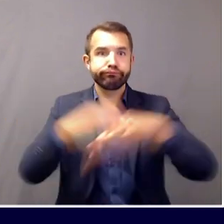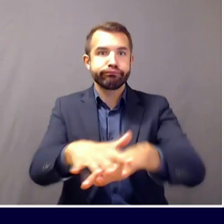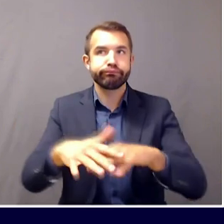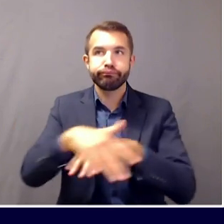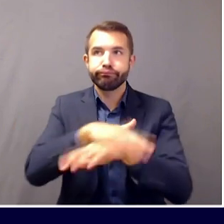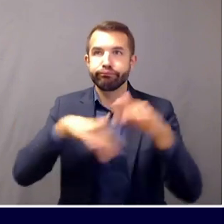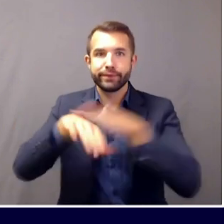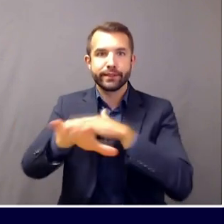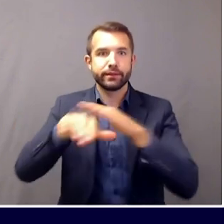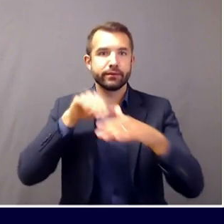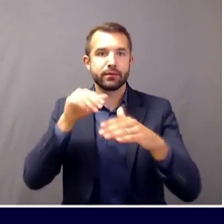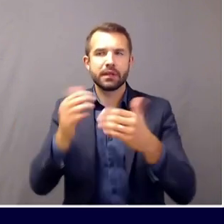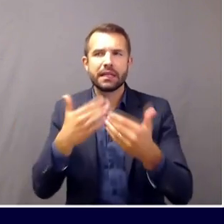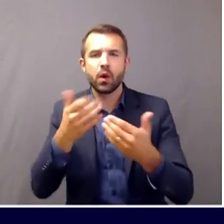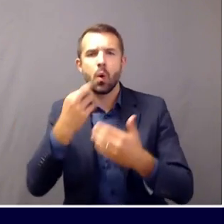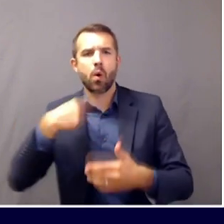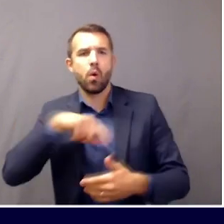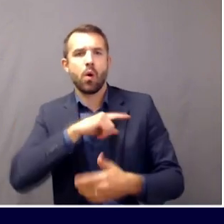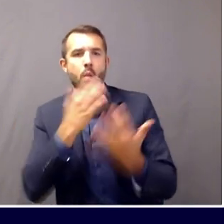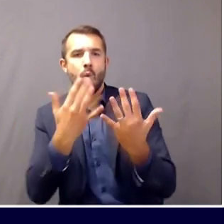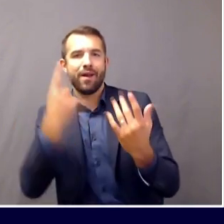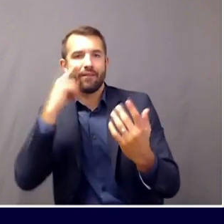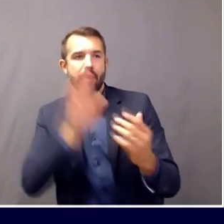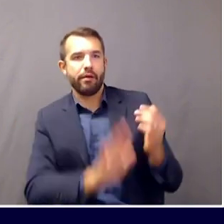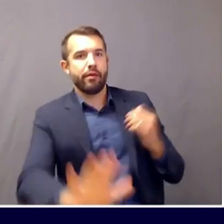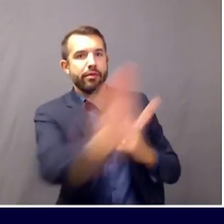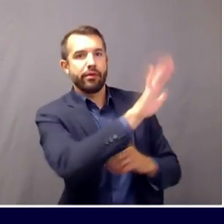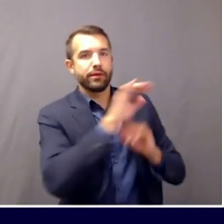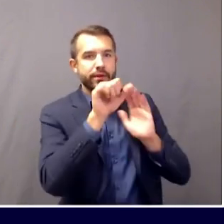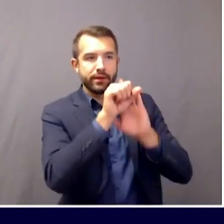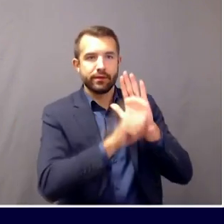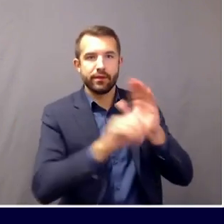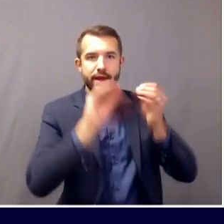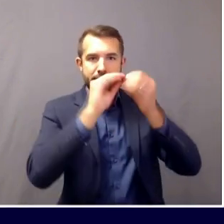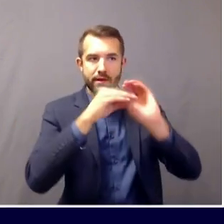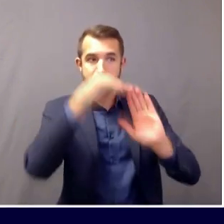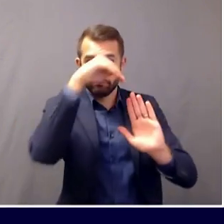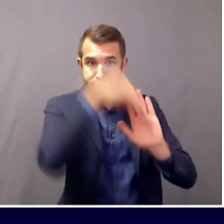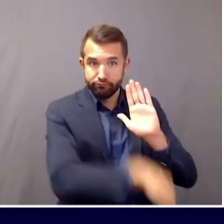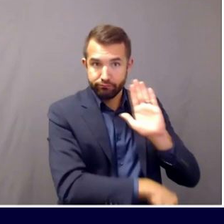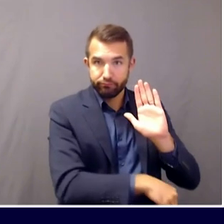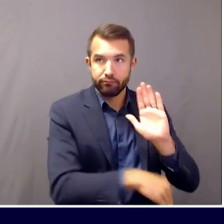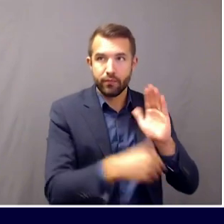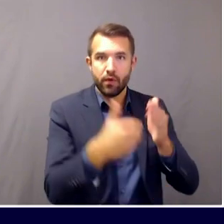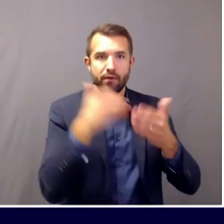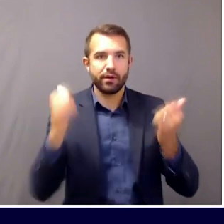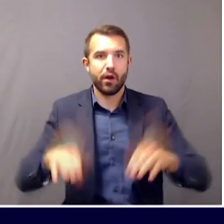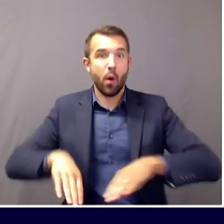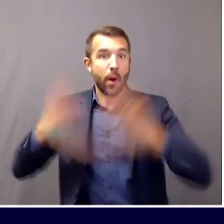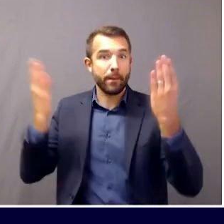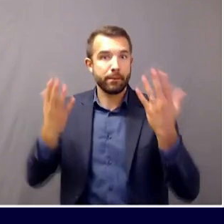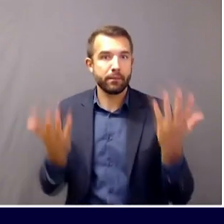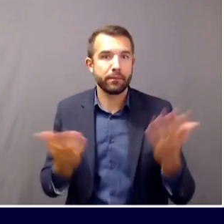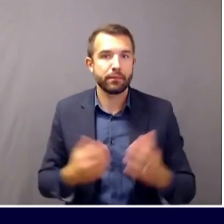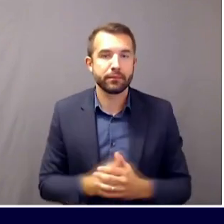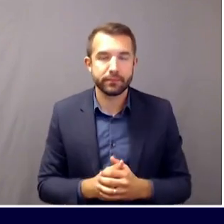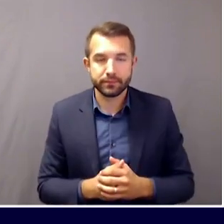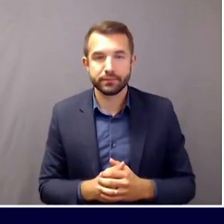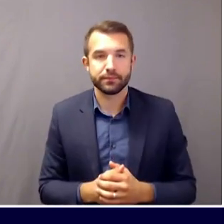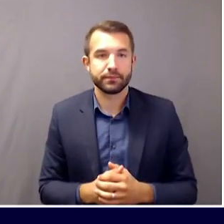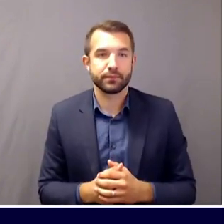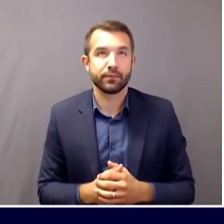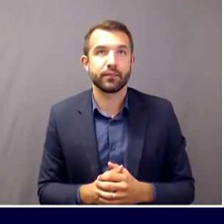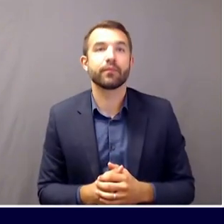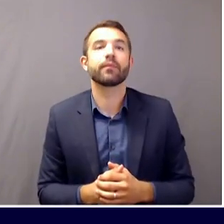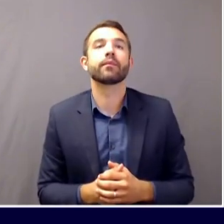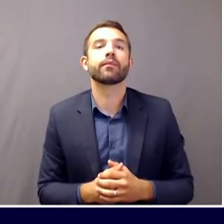together and get the numbers down? So we don't see a situation of growth up here. Well, Jay, I'll start. I want to make